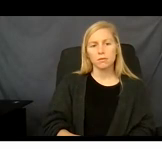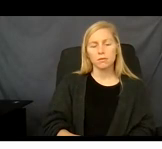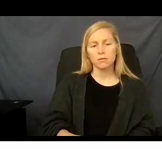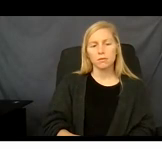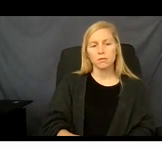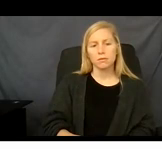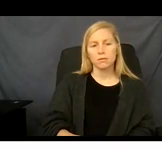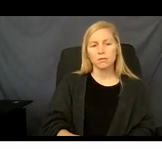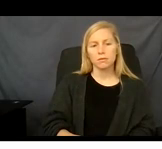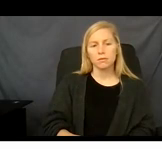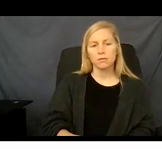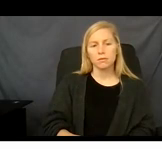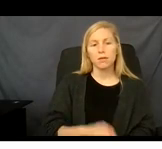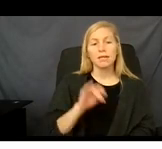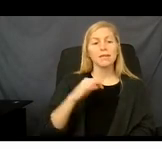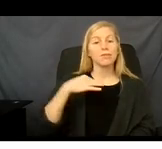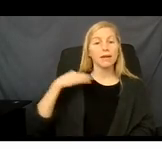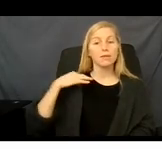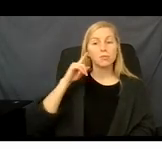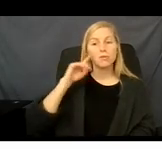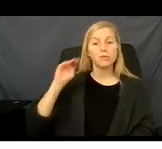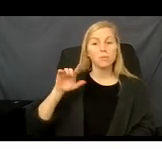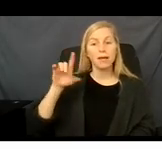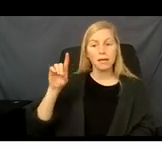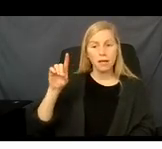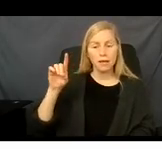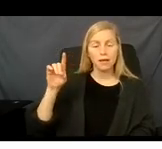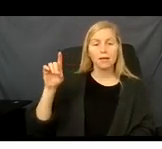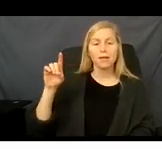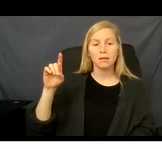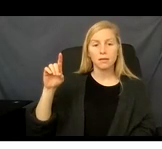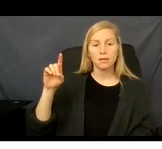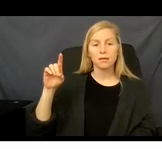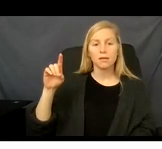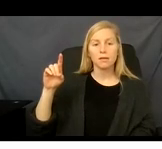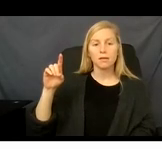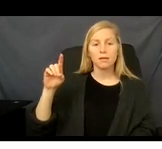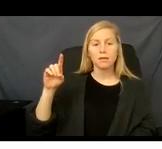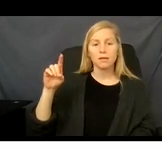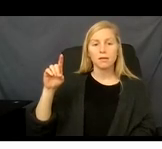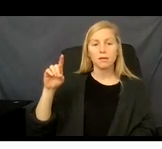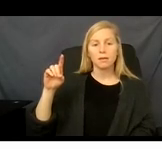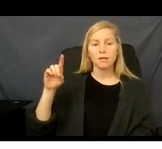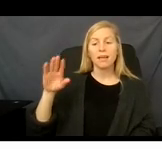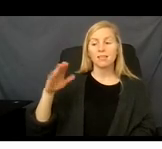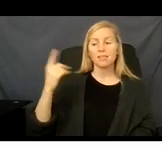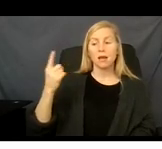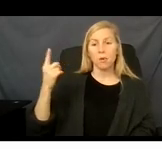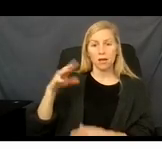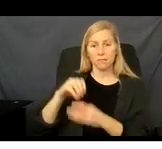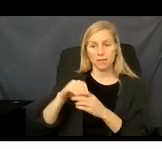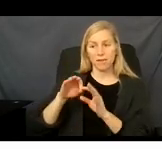Also, if you are eligible for Medicaid and a member of your household left,